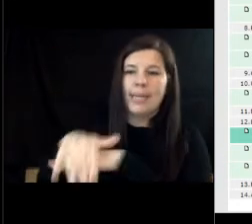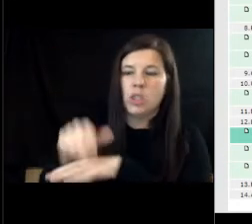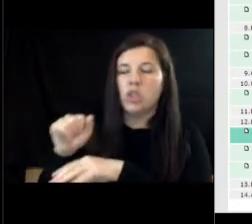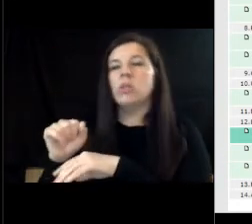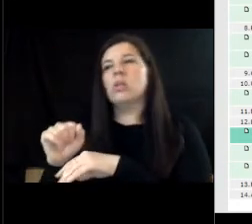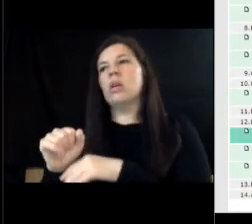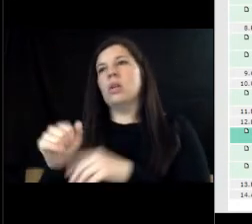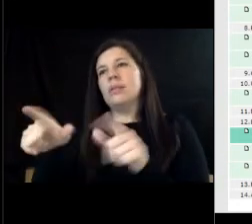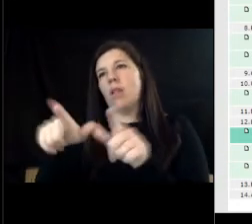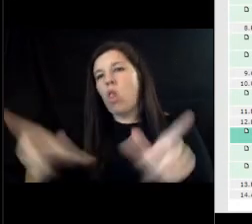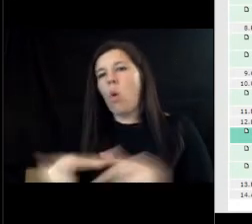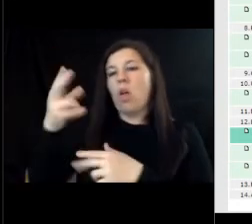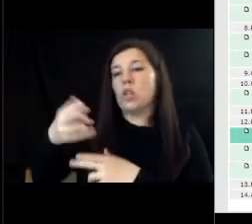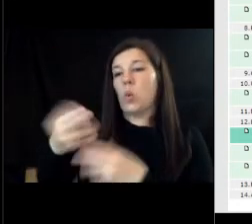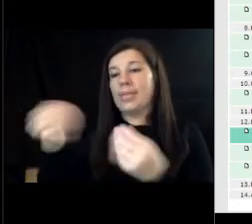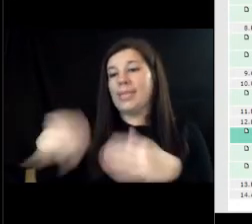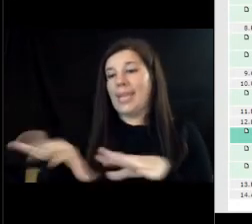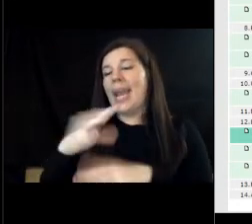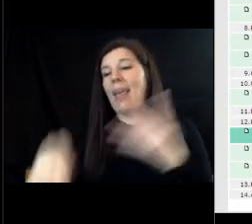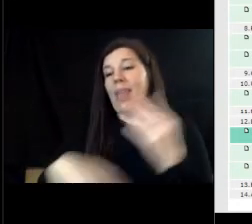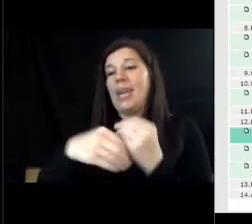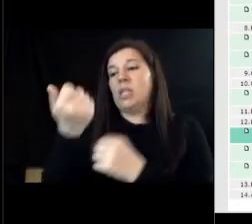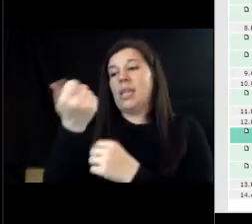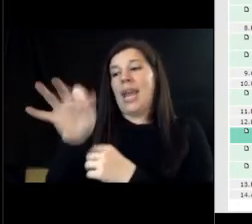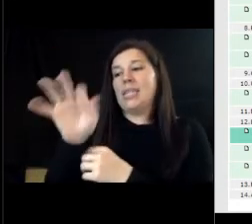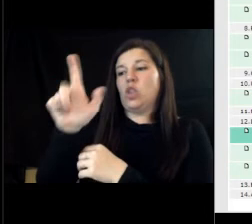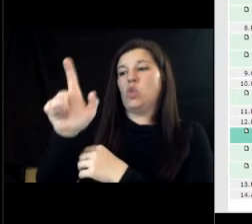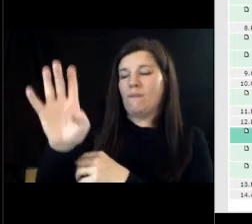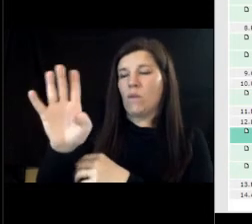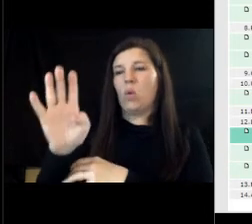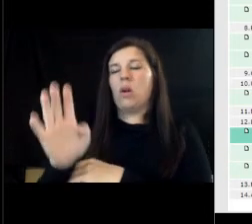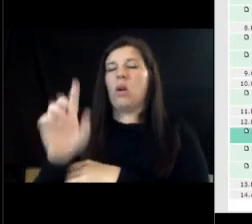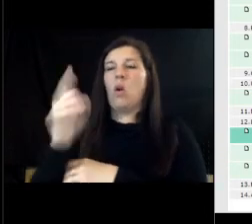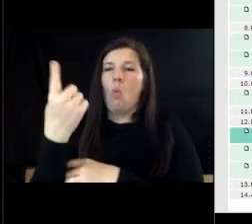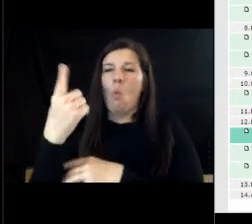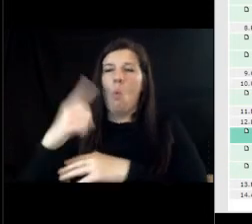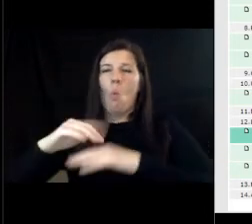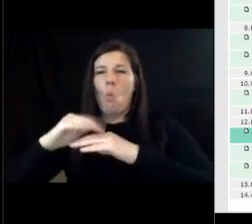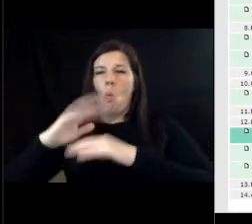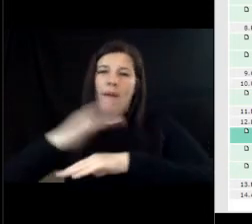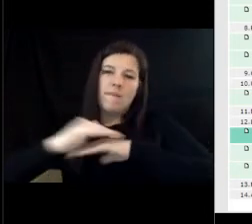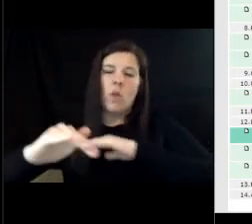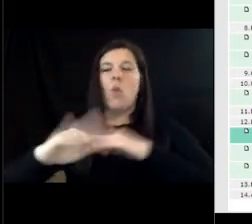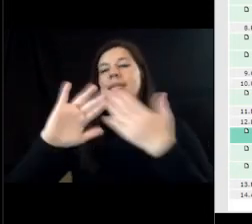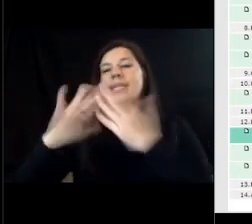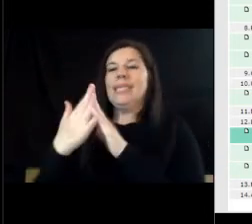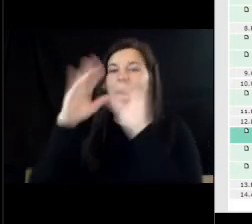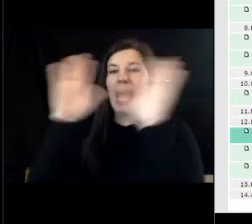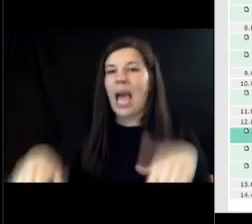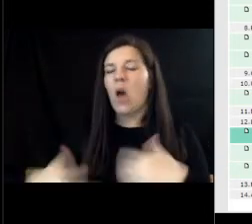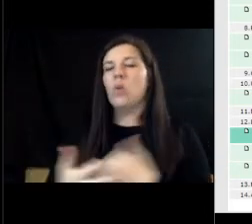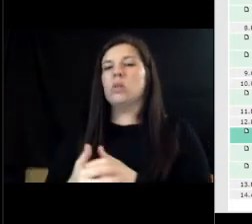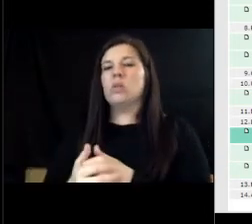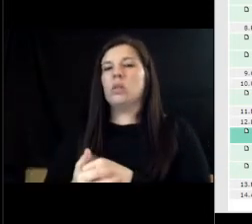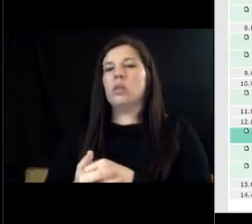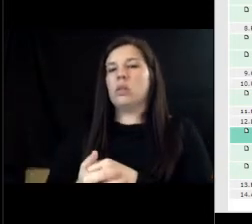historic site and the addition of this 1924 mission style one-story single-family house to the city's local registry of historical sites